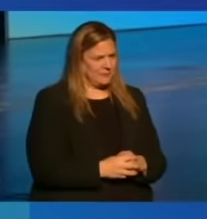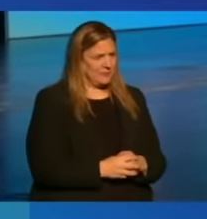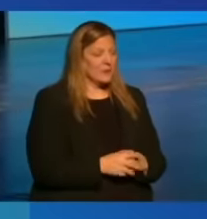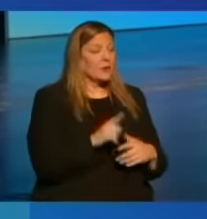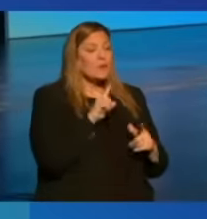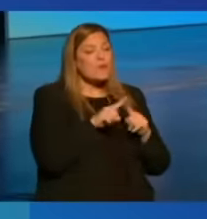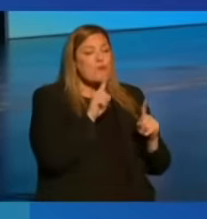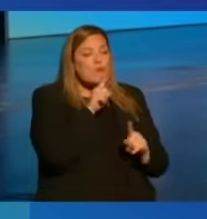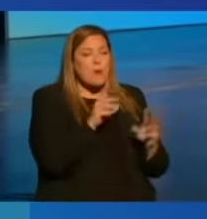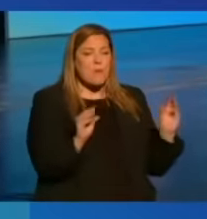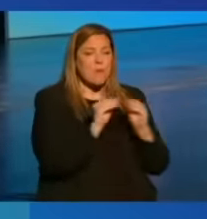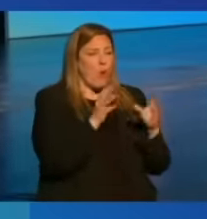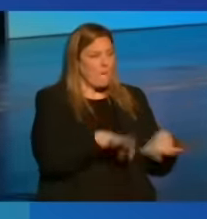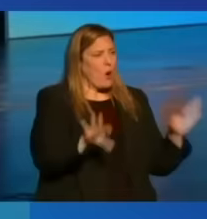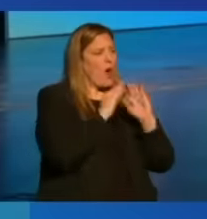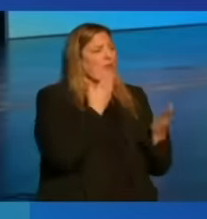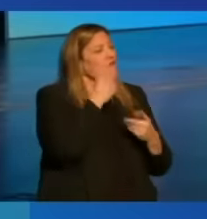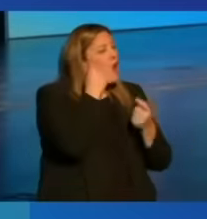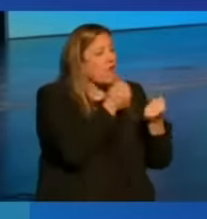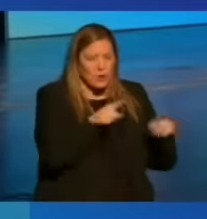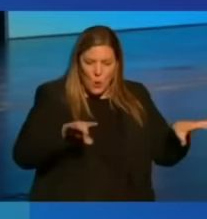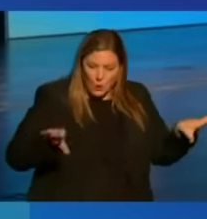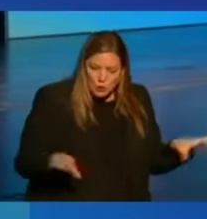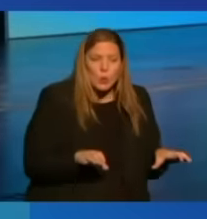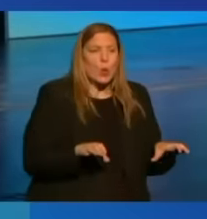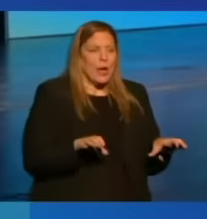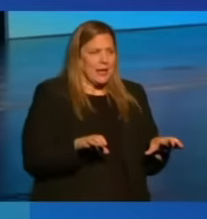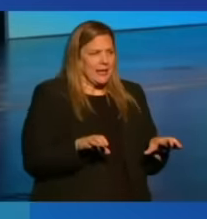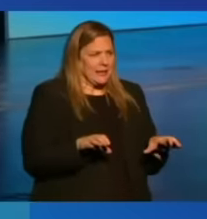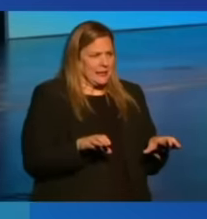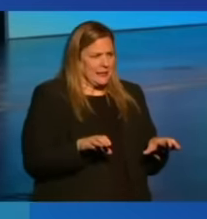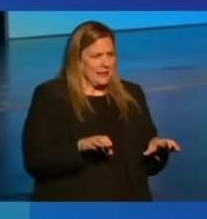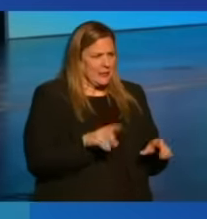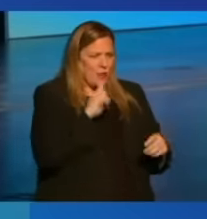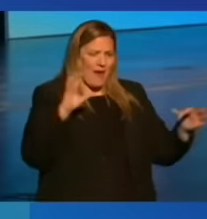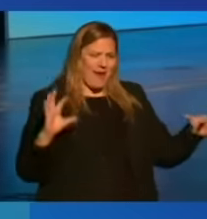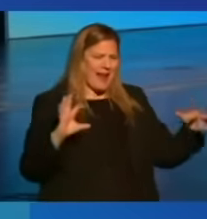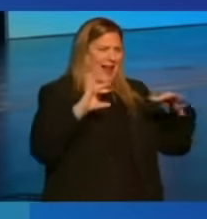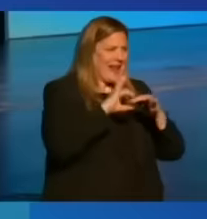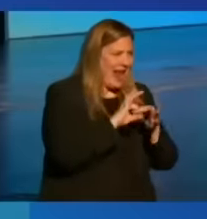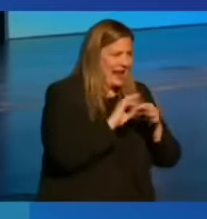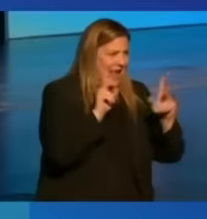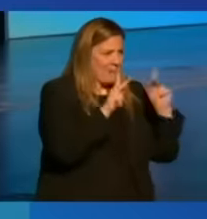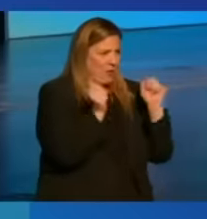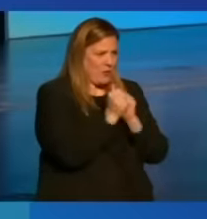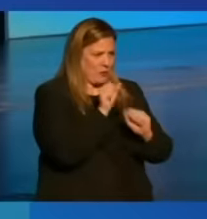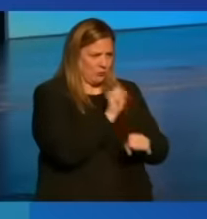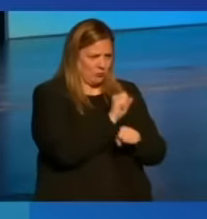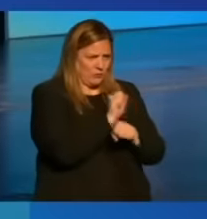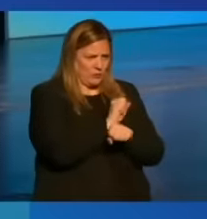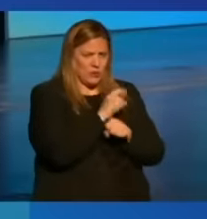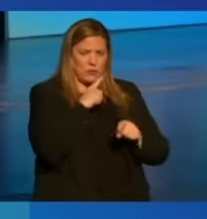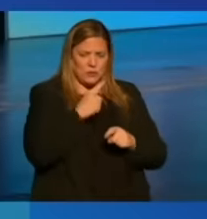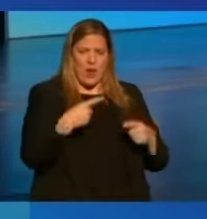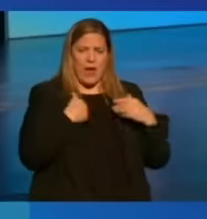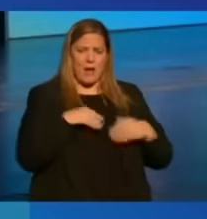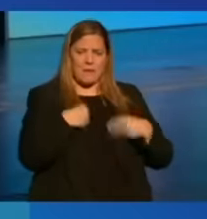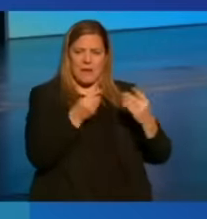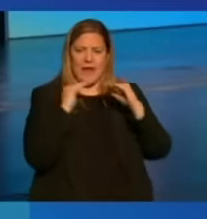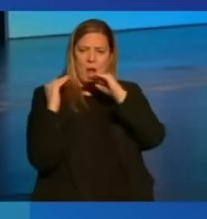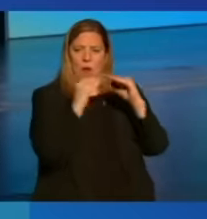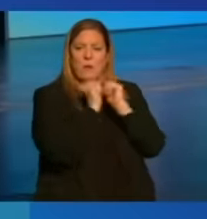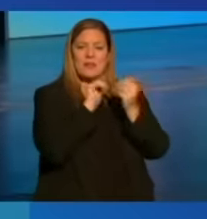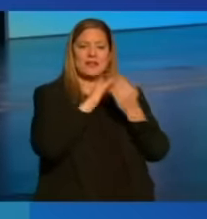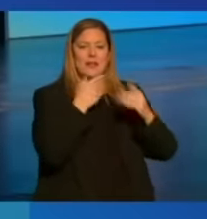And more importantly, thank you for everything that you're doing to connect people with jobs and reduce inequality in the city that we